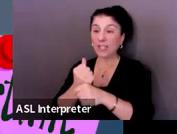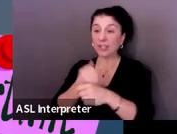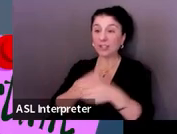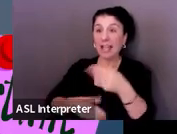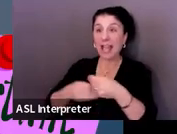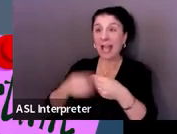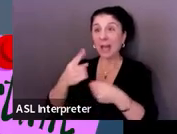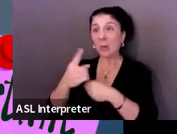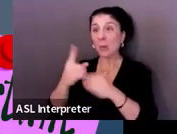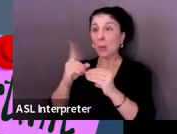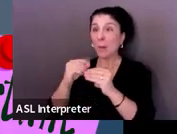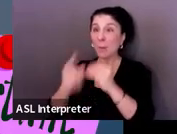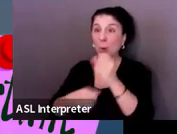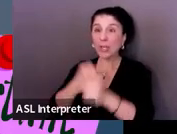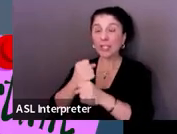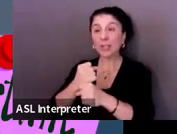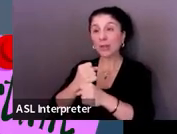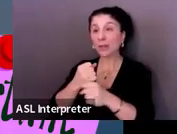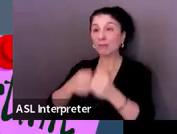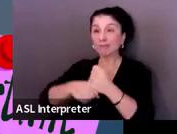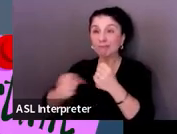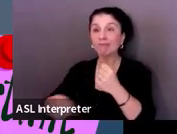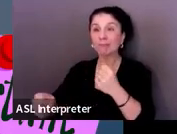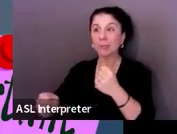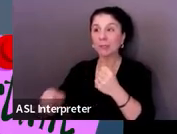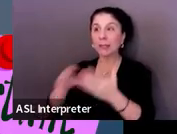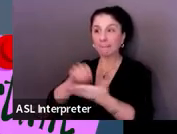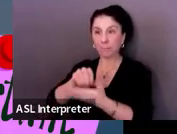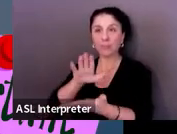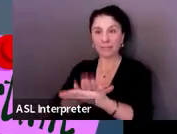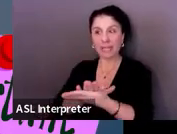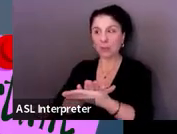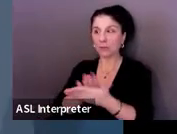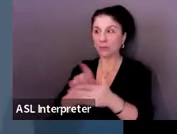that planning should start as early as possible.